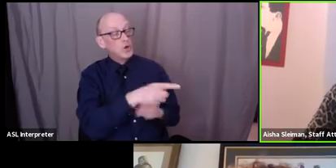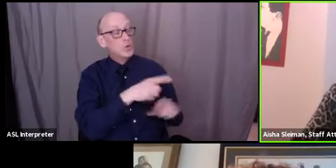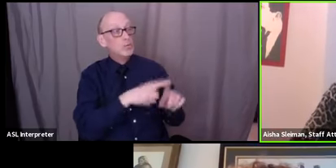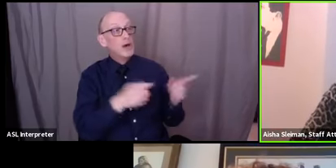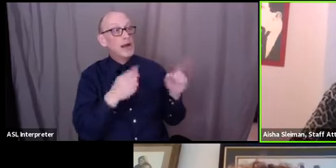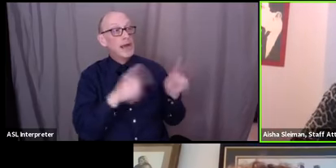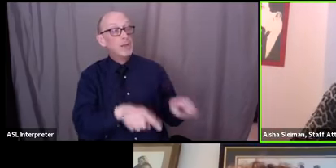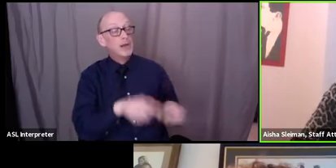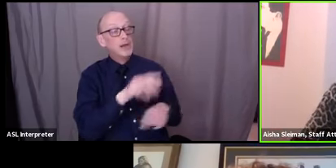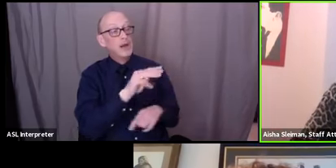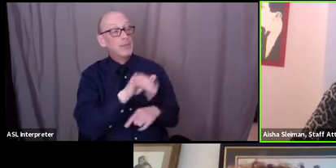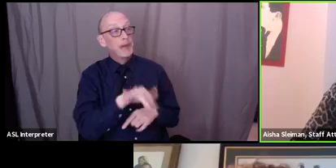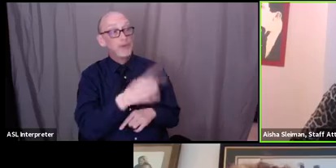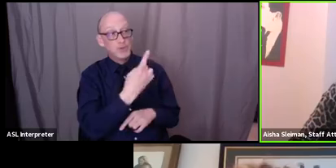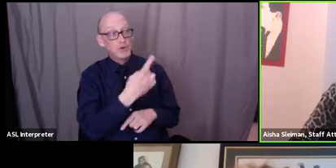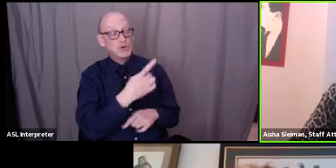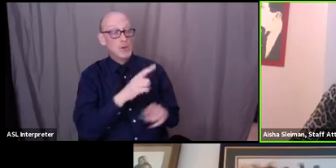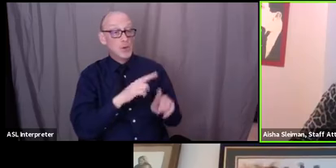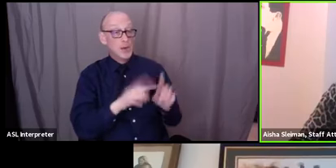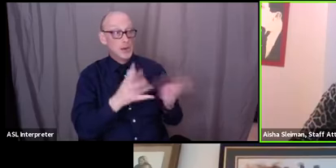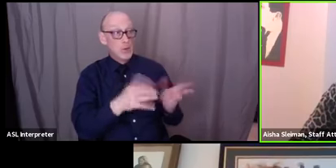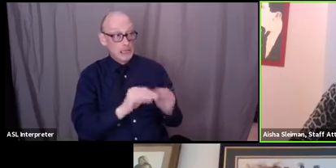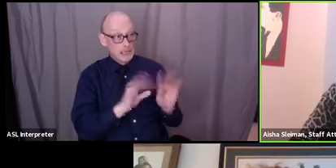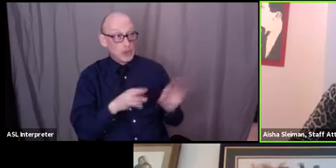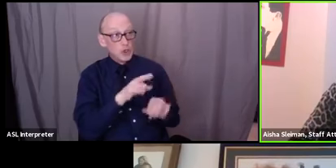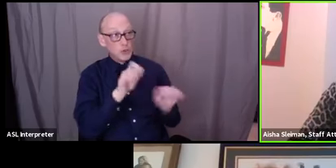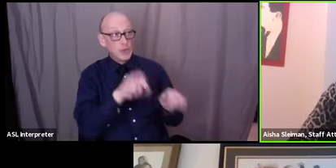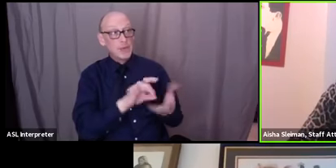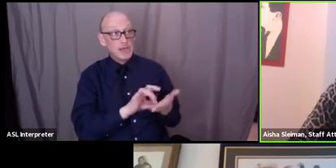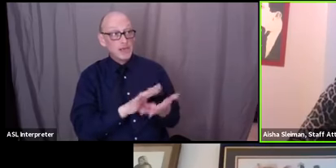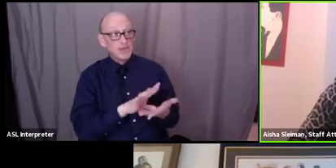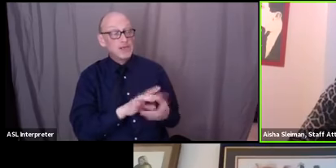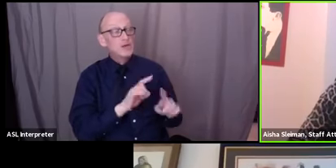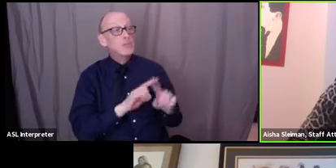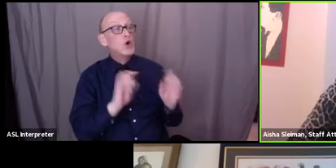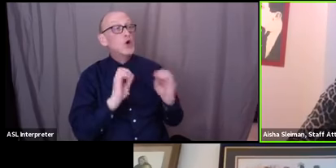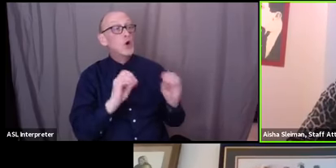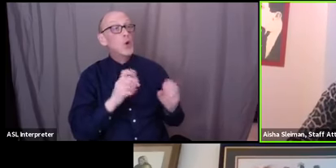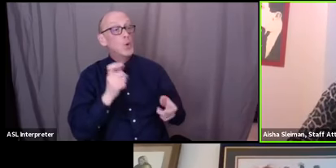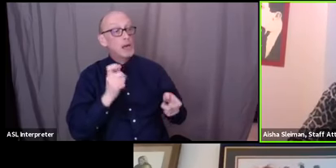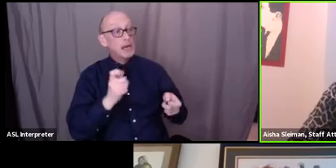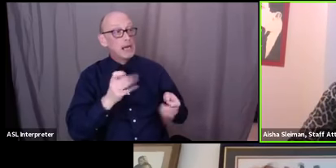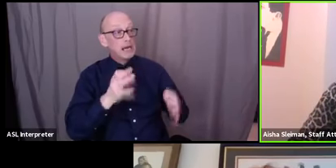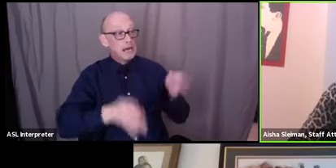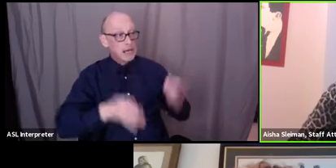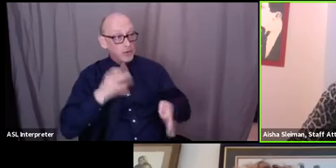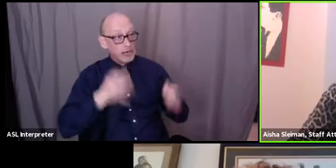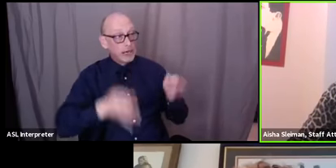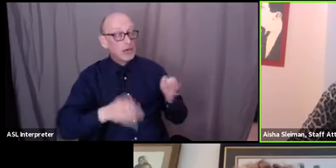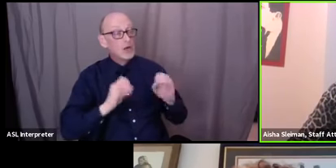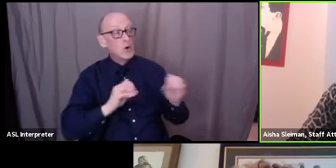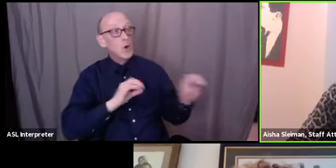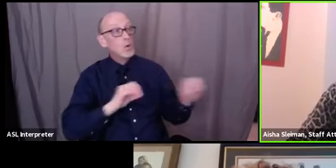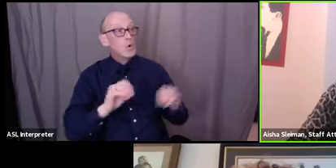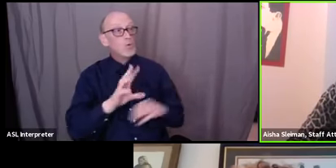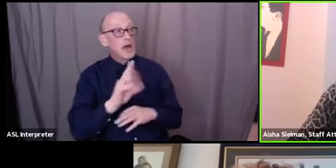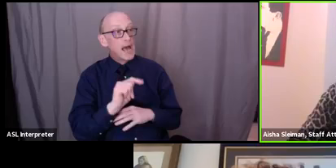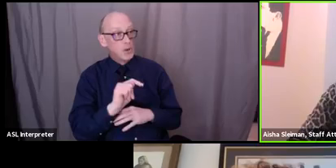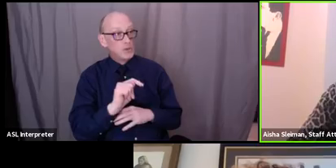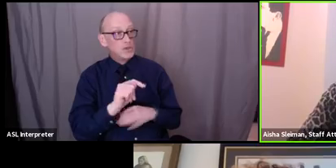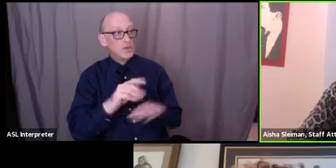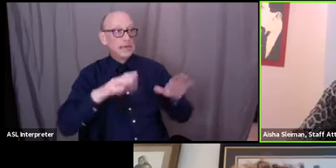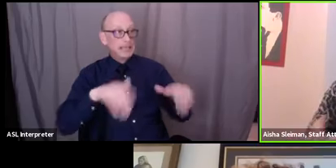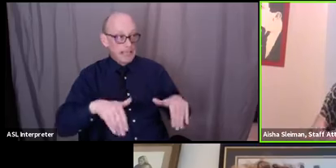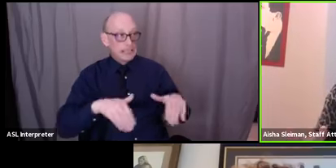want to be clear right now you know you can be evicted but there will be no hearing scheduled and no move outs so until may 1st